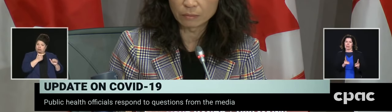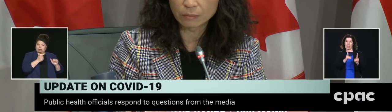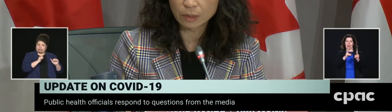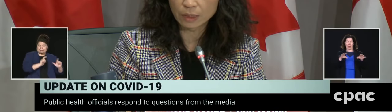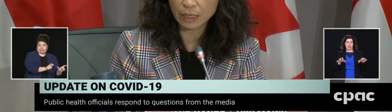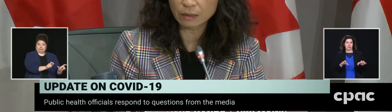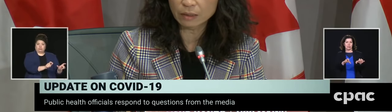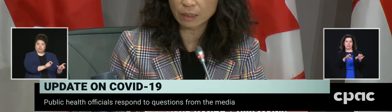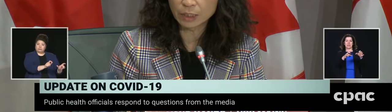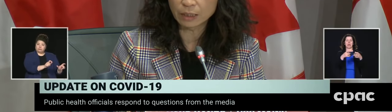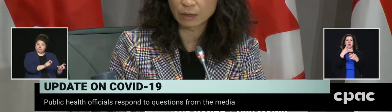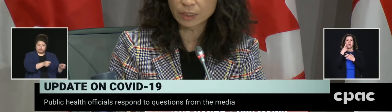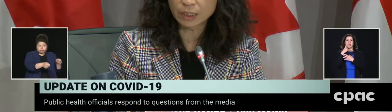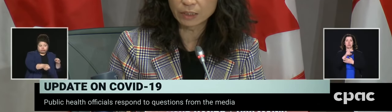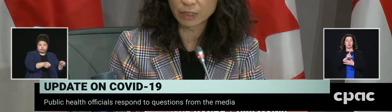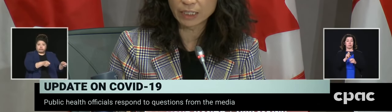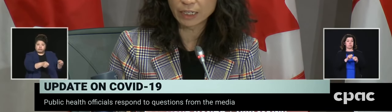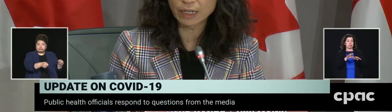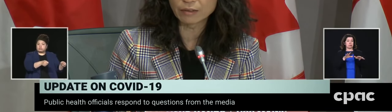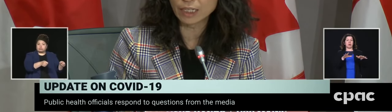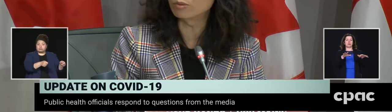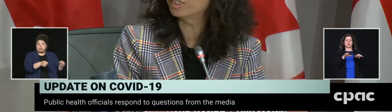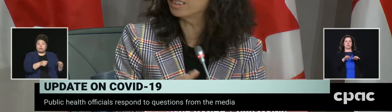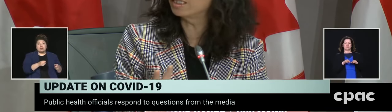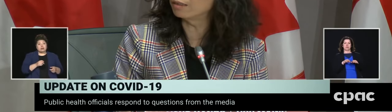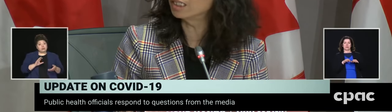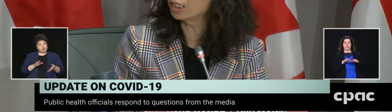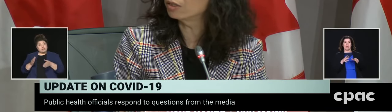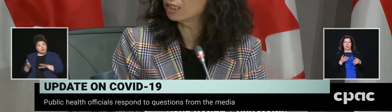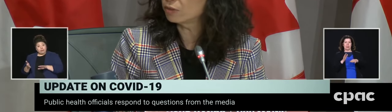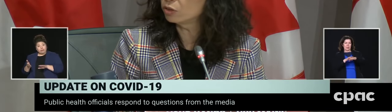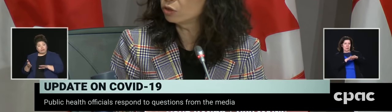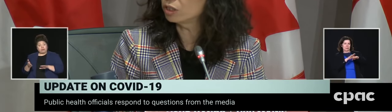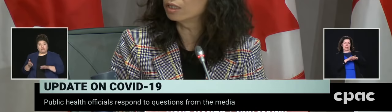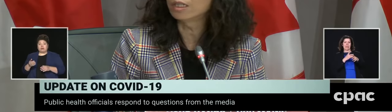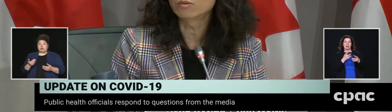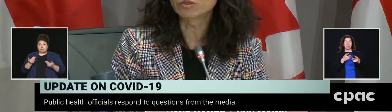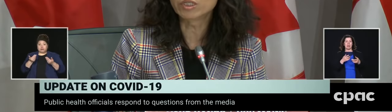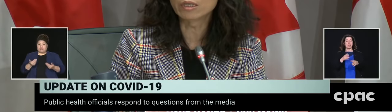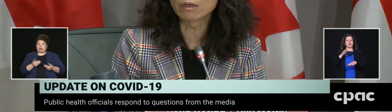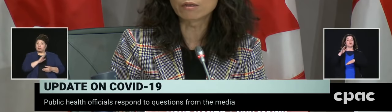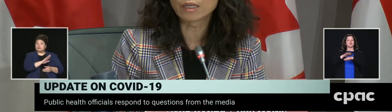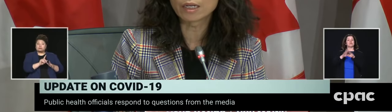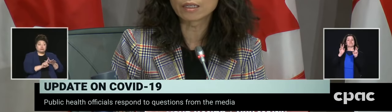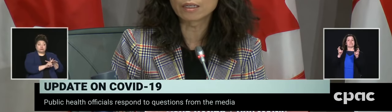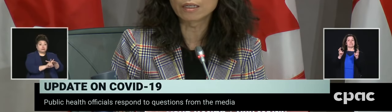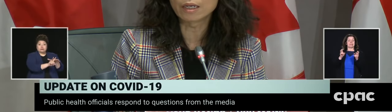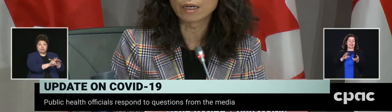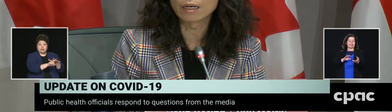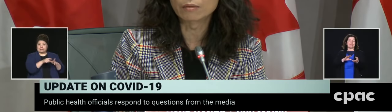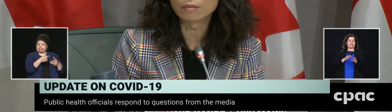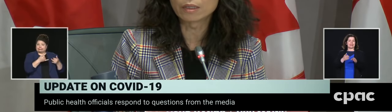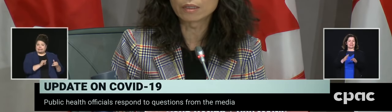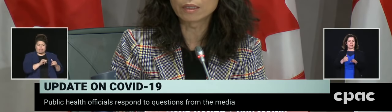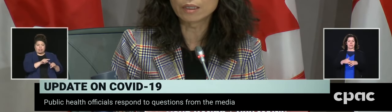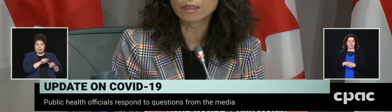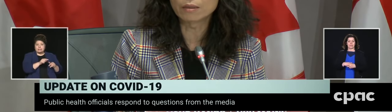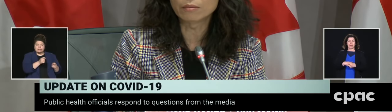deaths, I mean, obviously, right now, the outbreak is still undergoing evolution, but we know that the